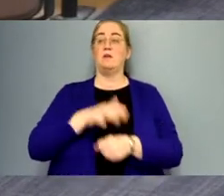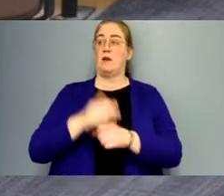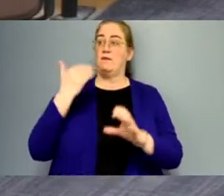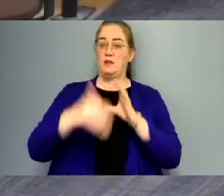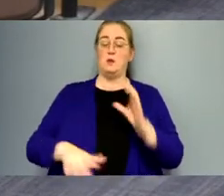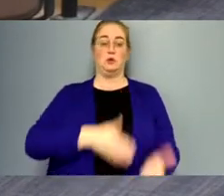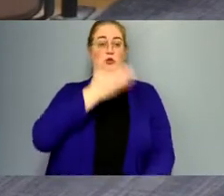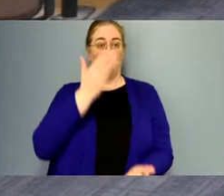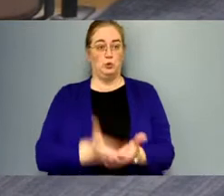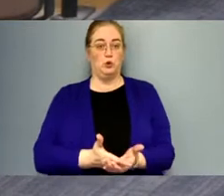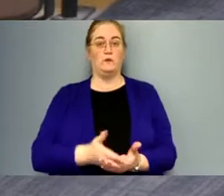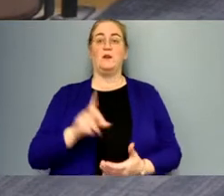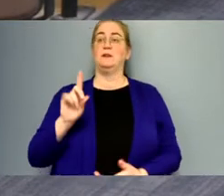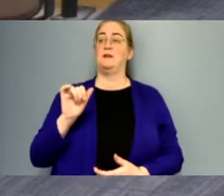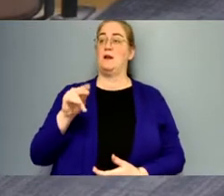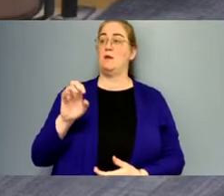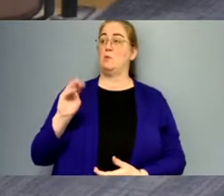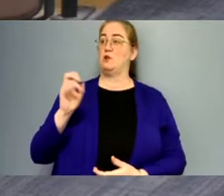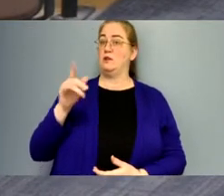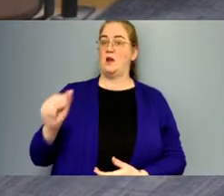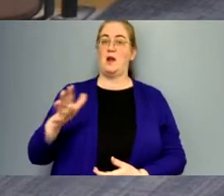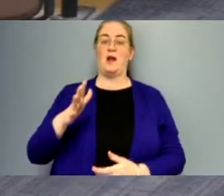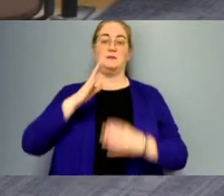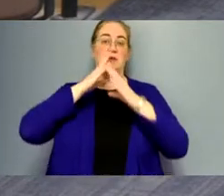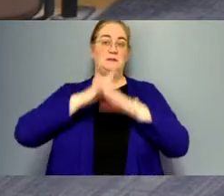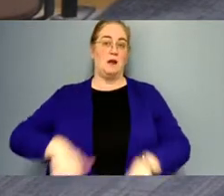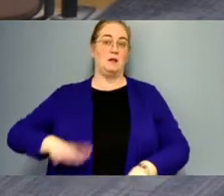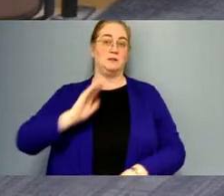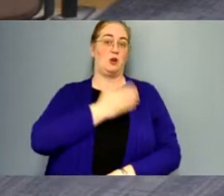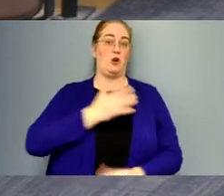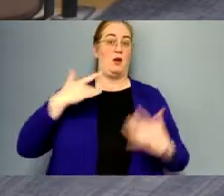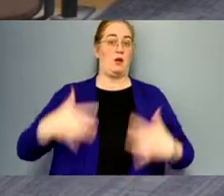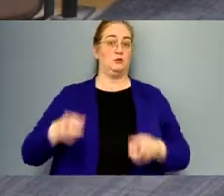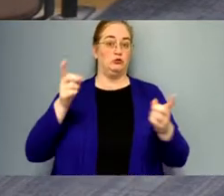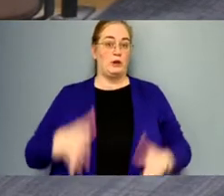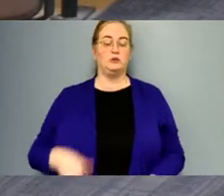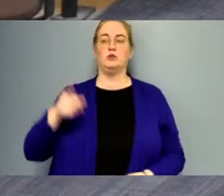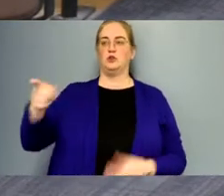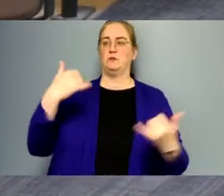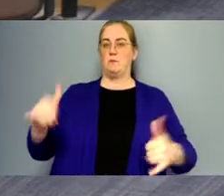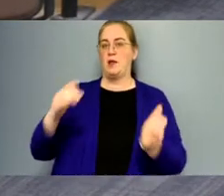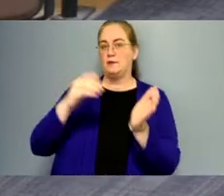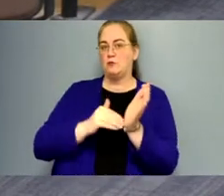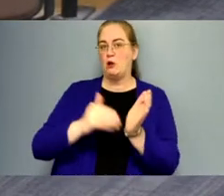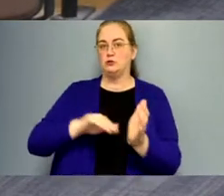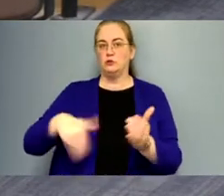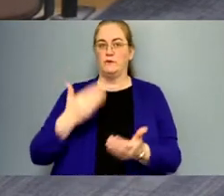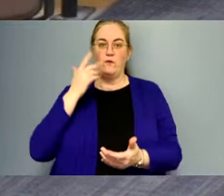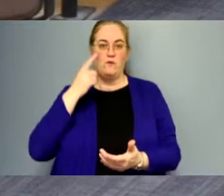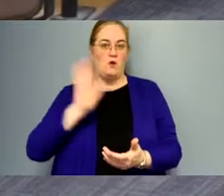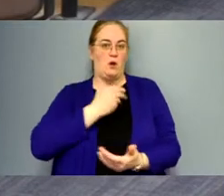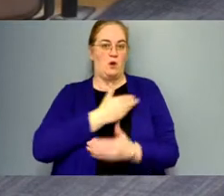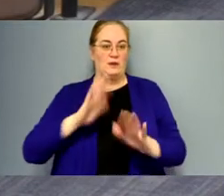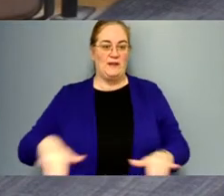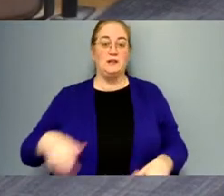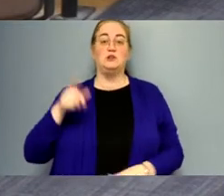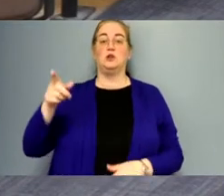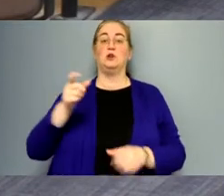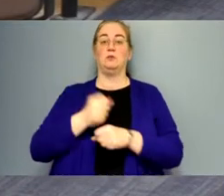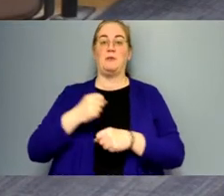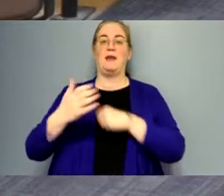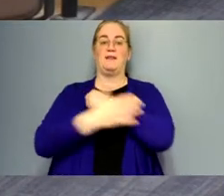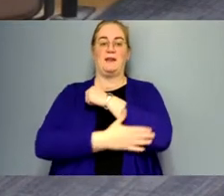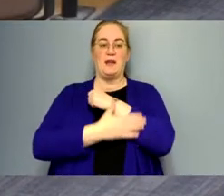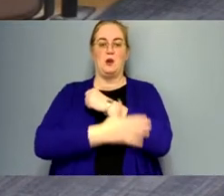to prove that Diane Marceglia has been silencing our health director she's been playing doctor for our kids you made the met the